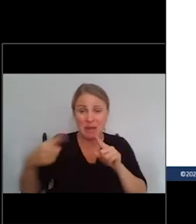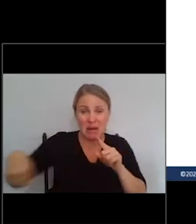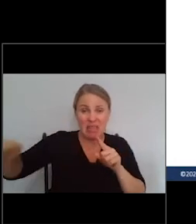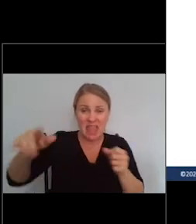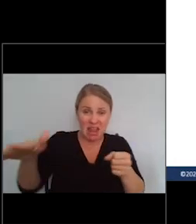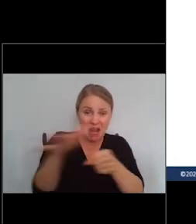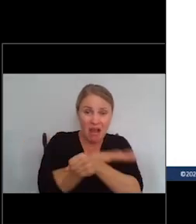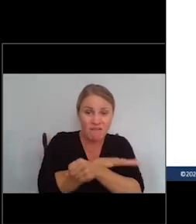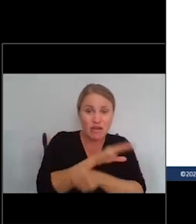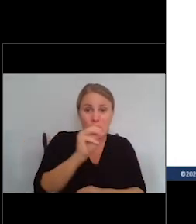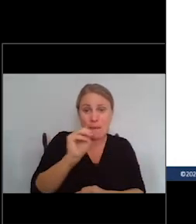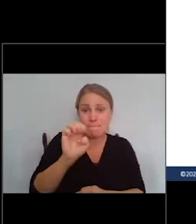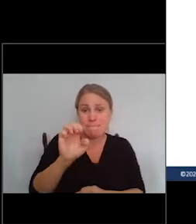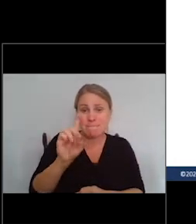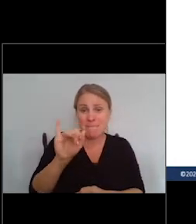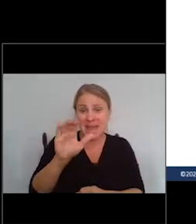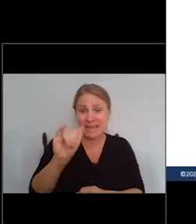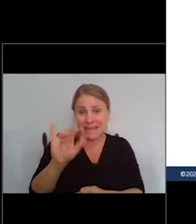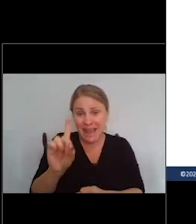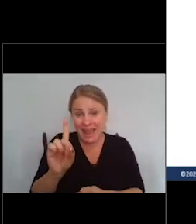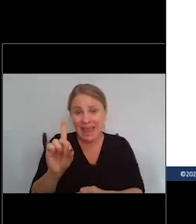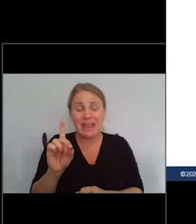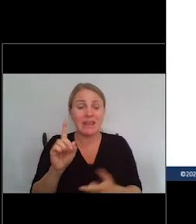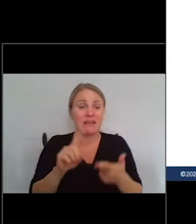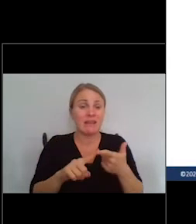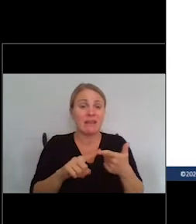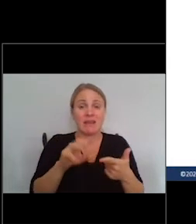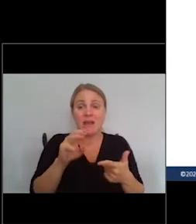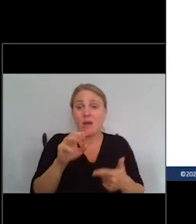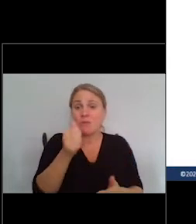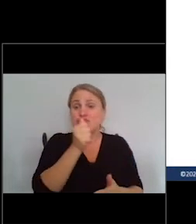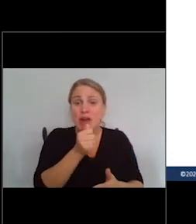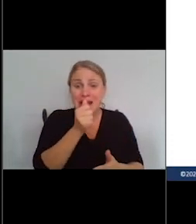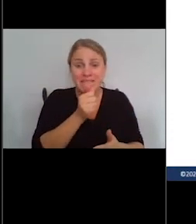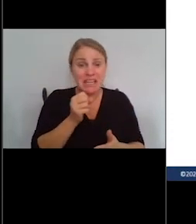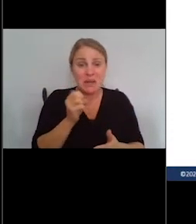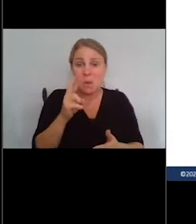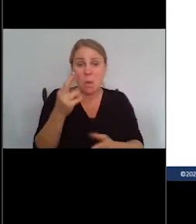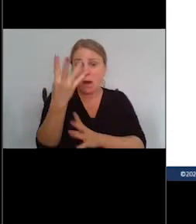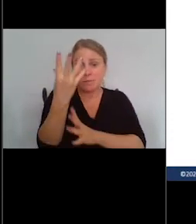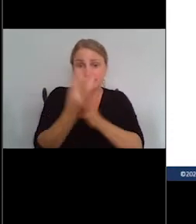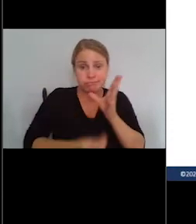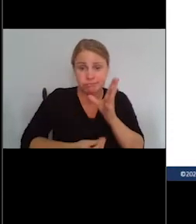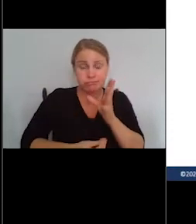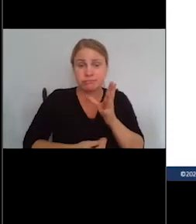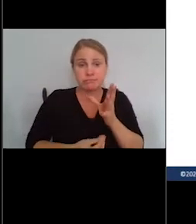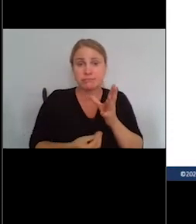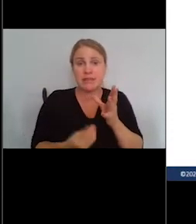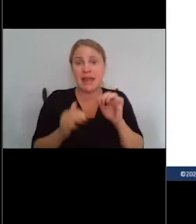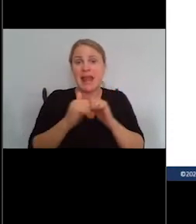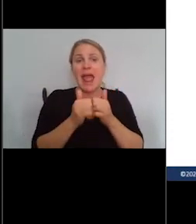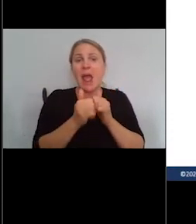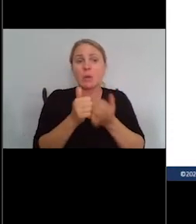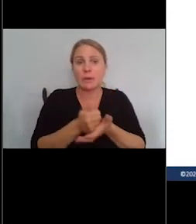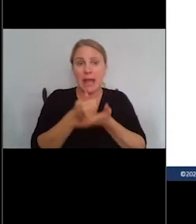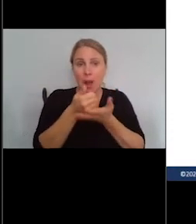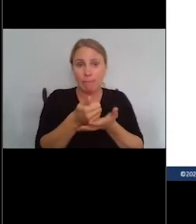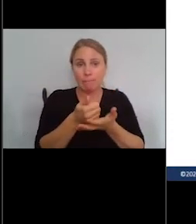Medicaid? Are they covered by Medicare? Are they private? Do they fall in the gaps? And if they fall in the gaps, how do we fill those gaps?